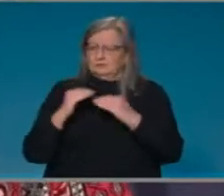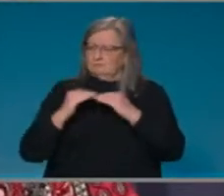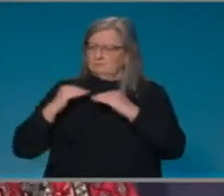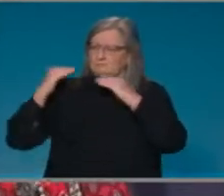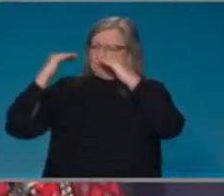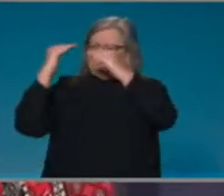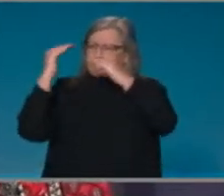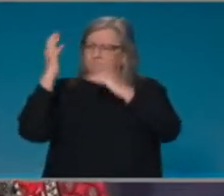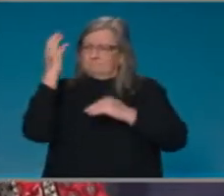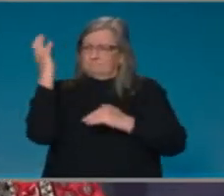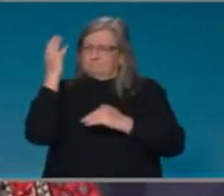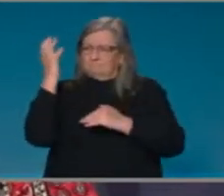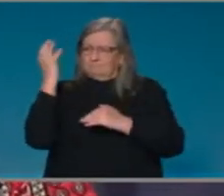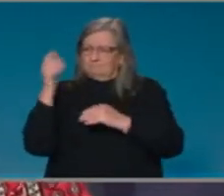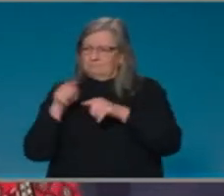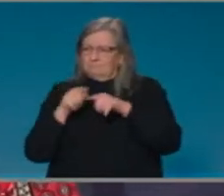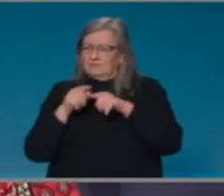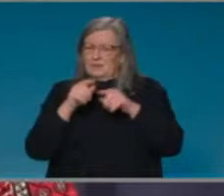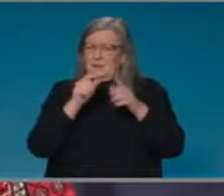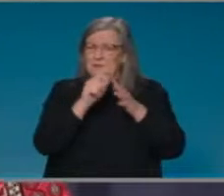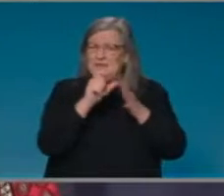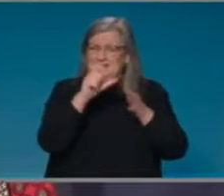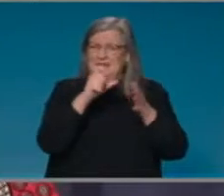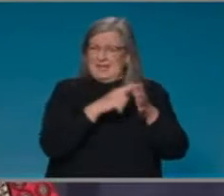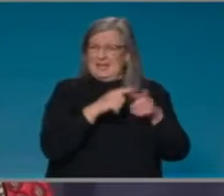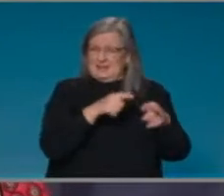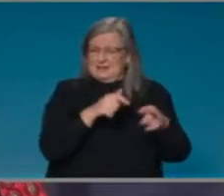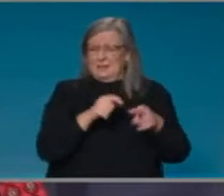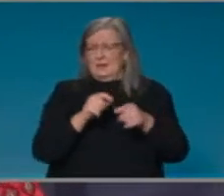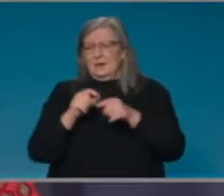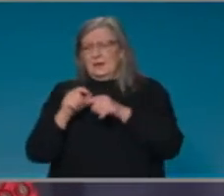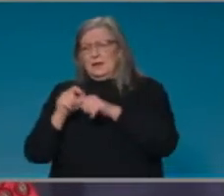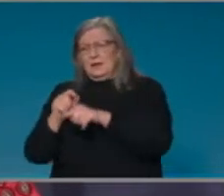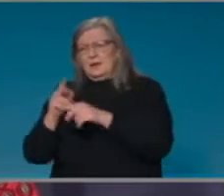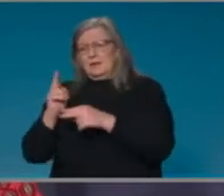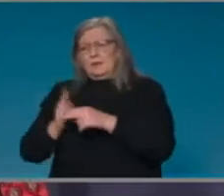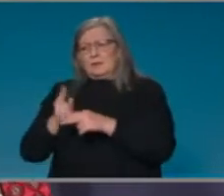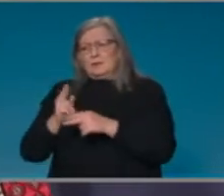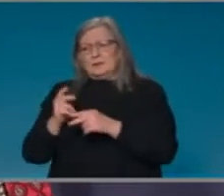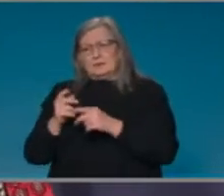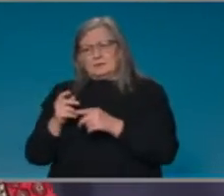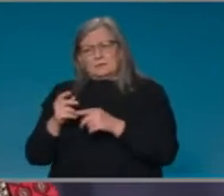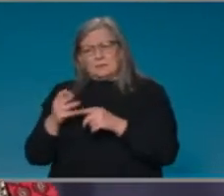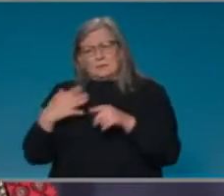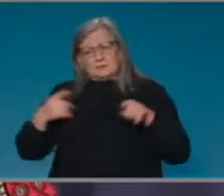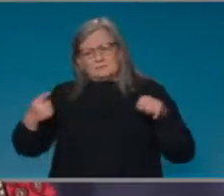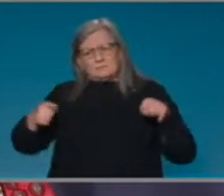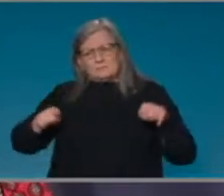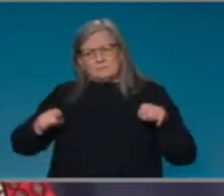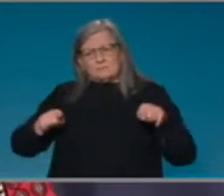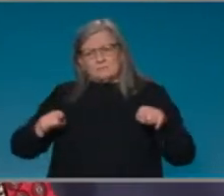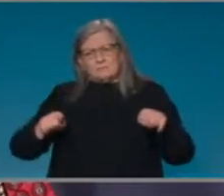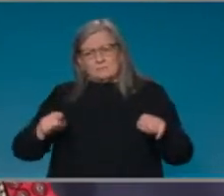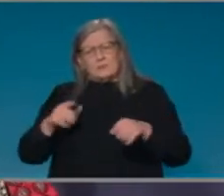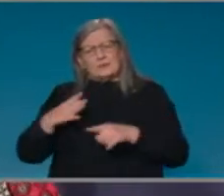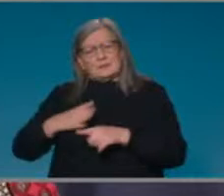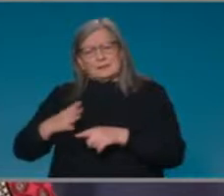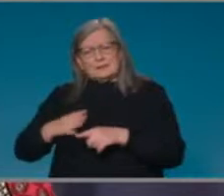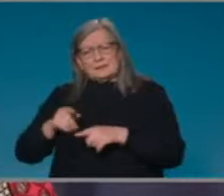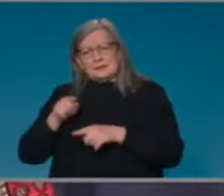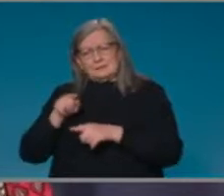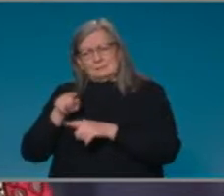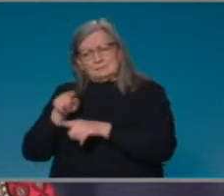an addition or an adjunct to that. And we know that we will continue to rely on PCR as our mainstay of testing.